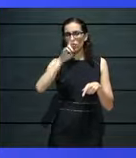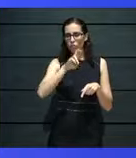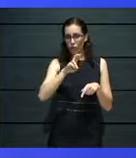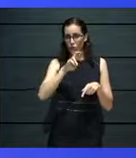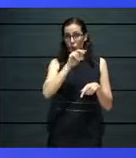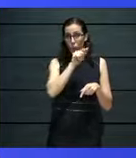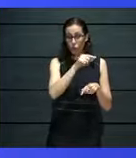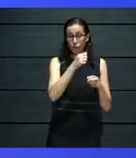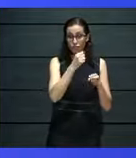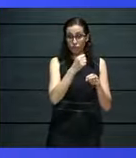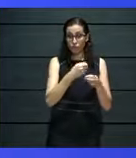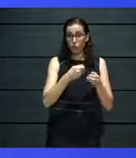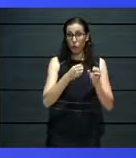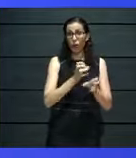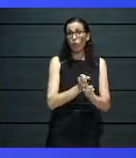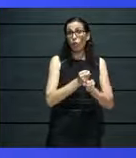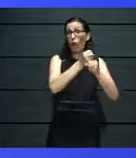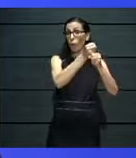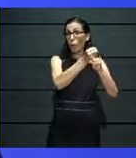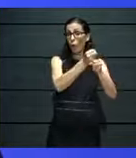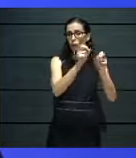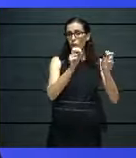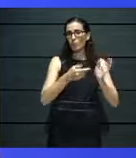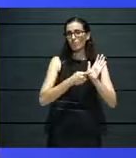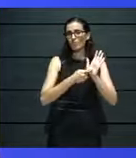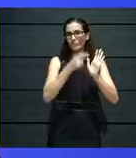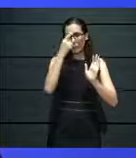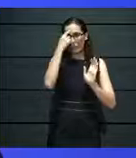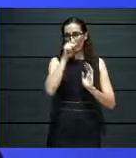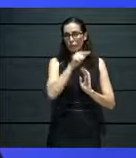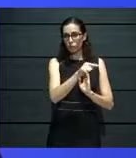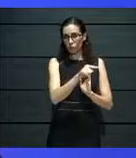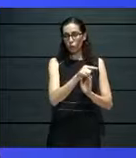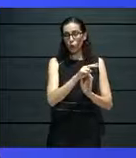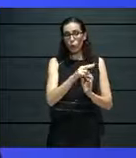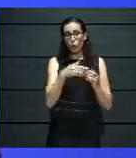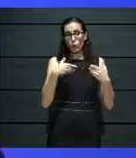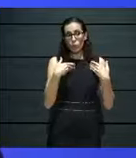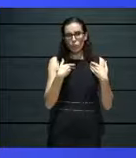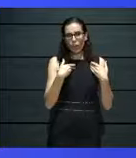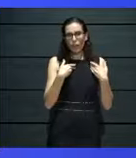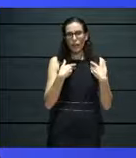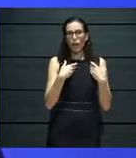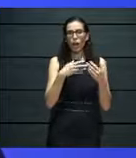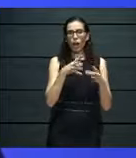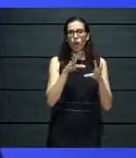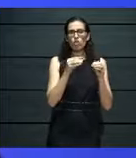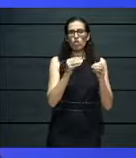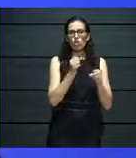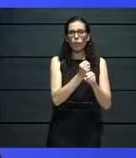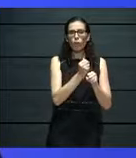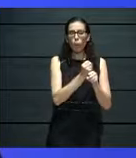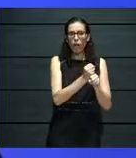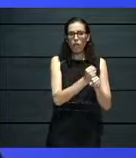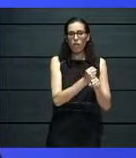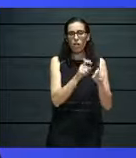Craftwork 3D Catalog album, and we needed software so the artists can literally produce the same effects